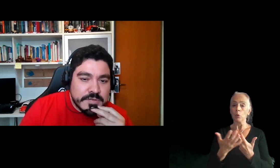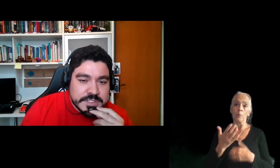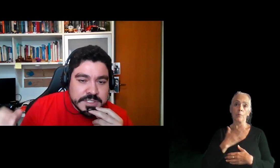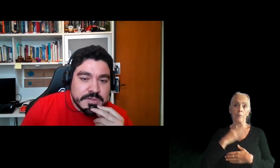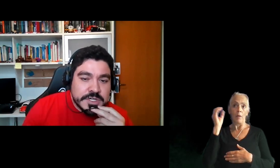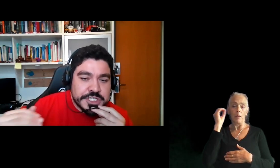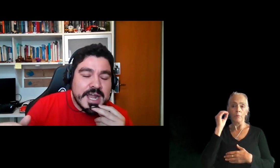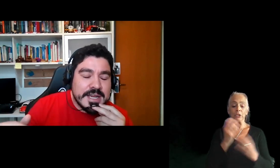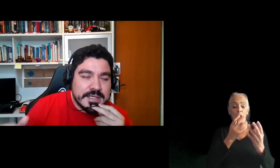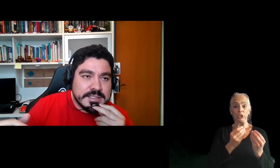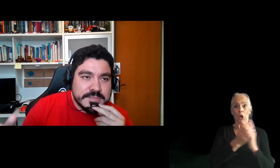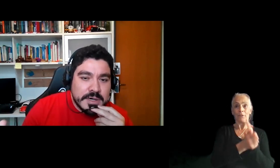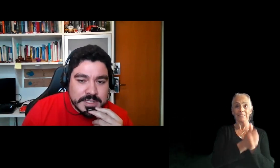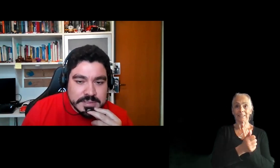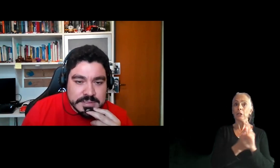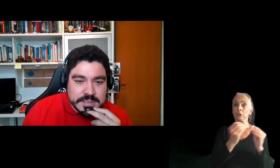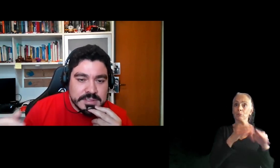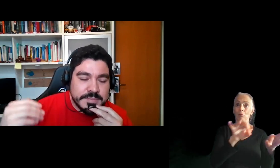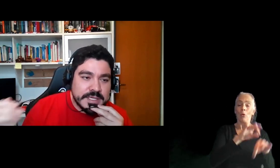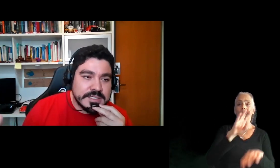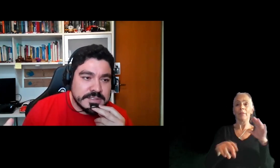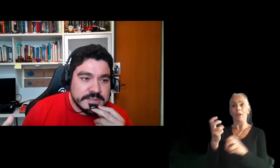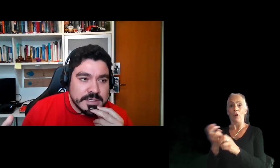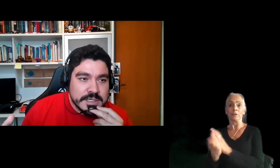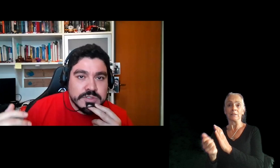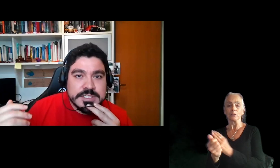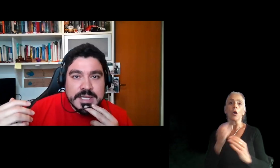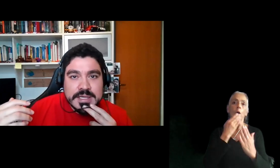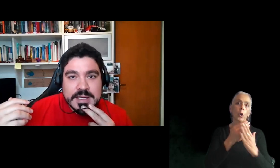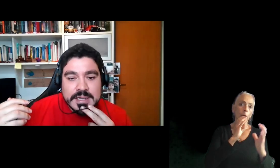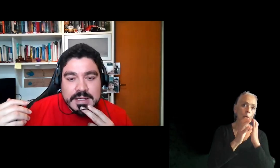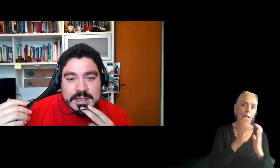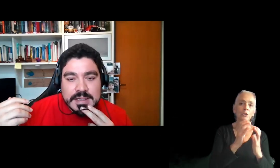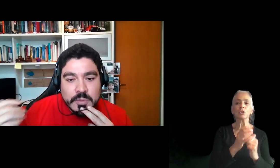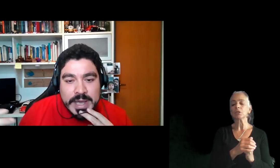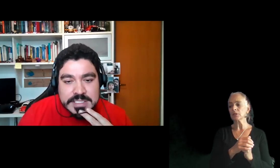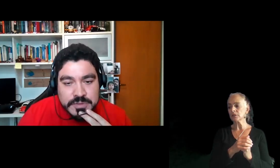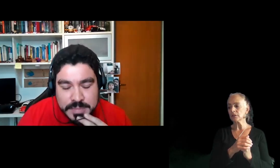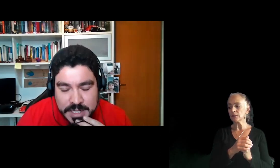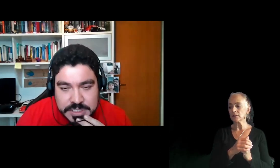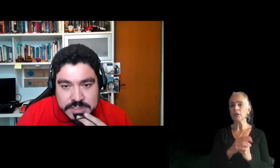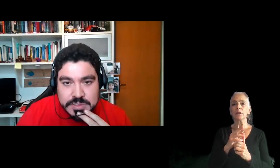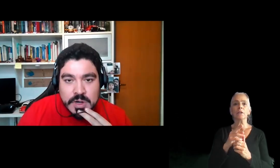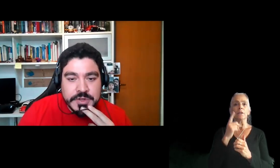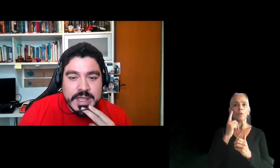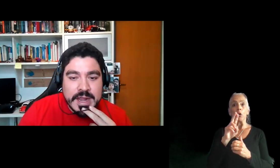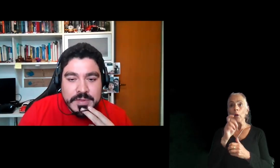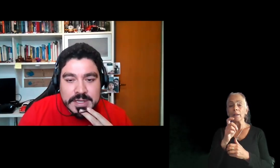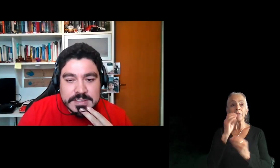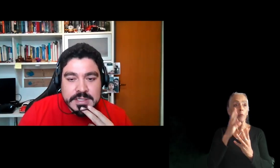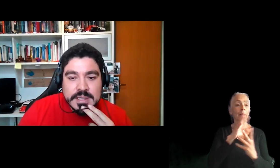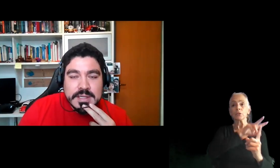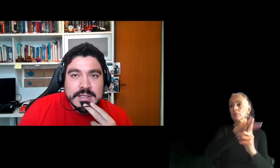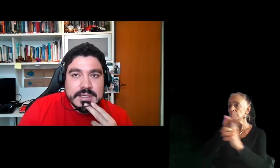the soft skills are shining at this moment. Good communication to take UX information to other